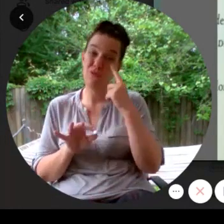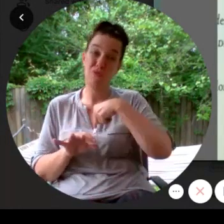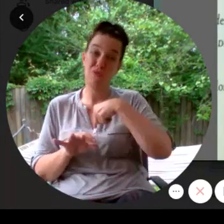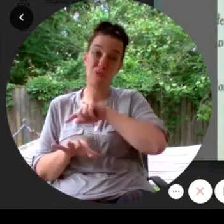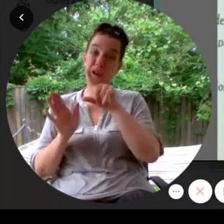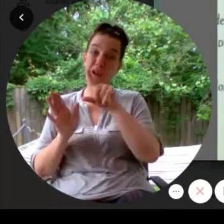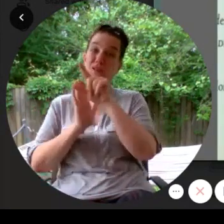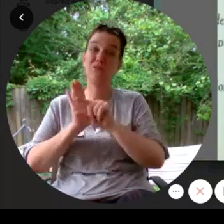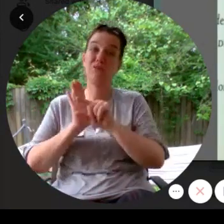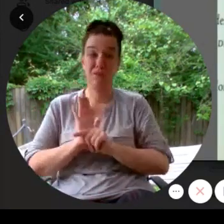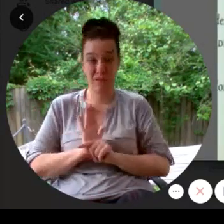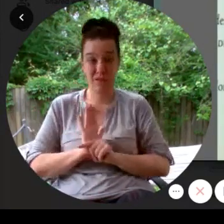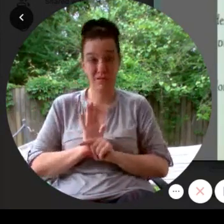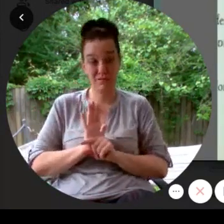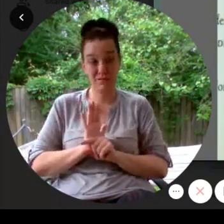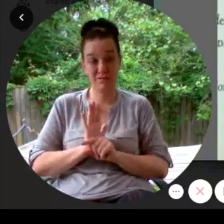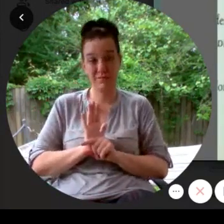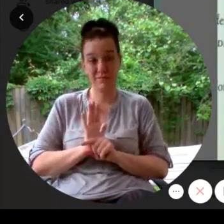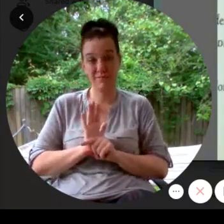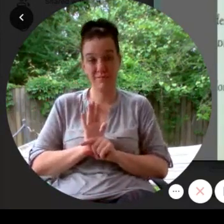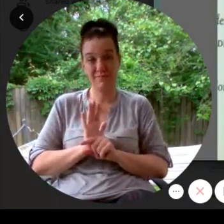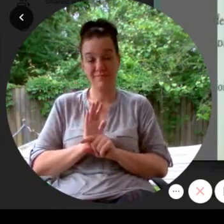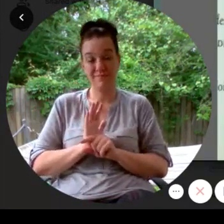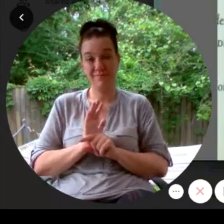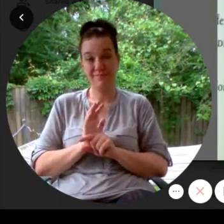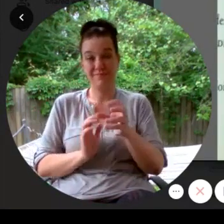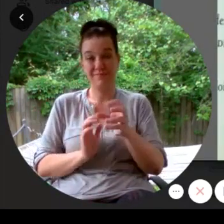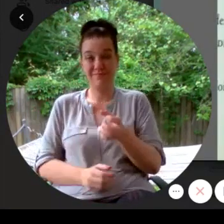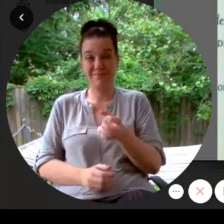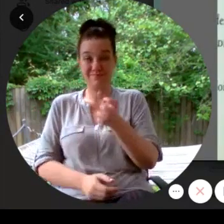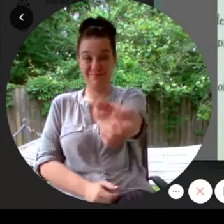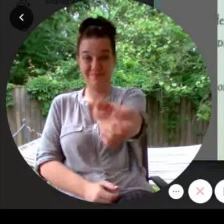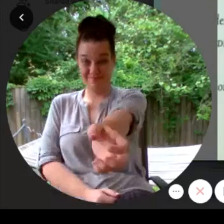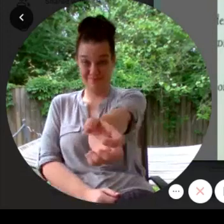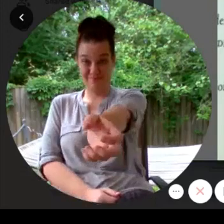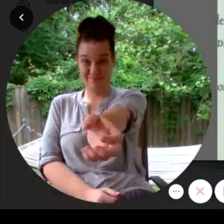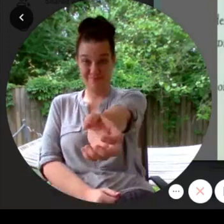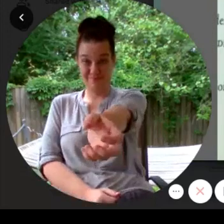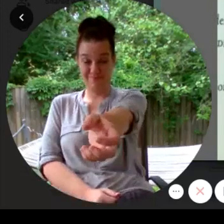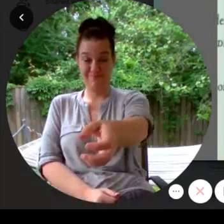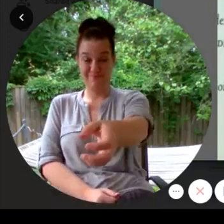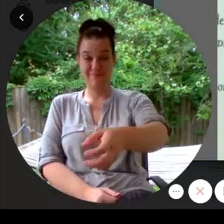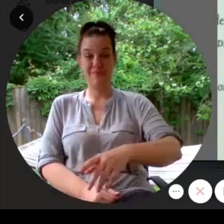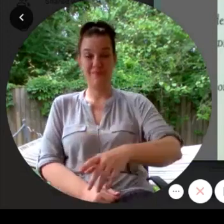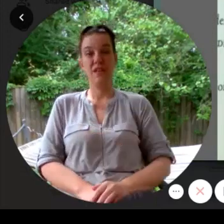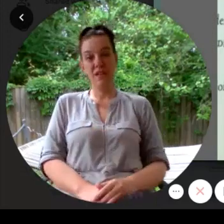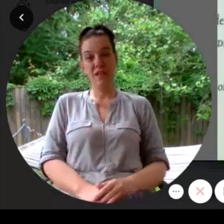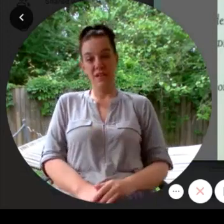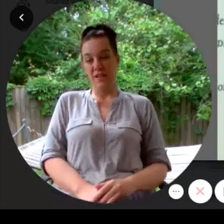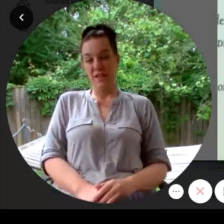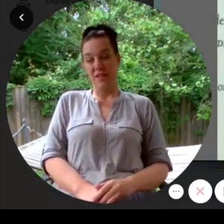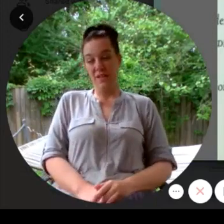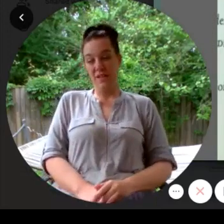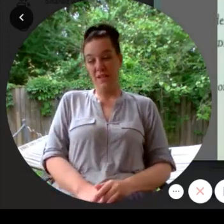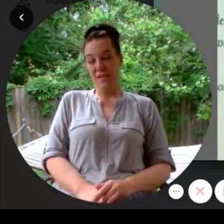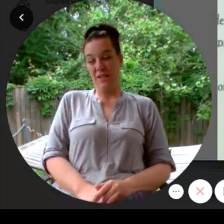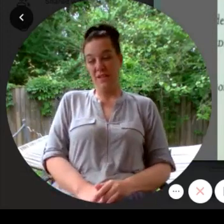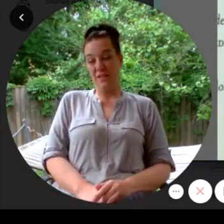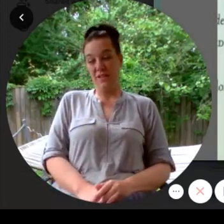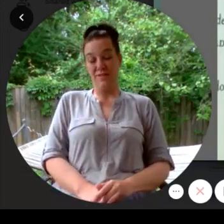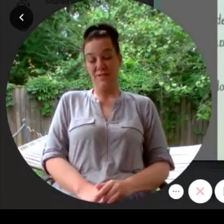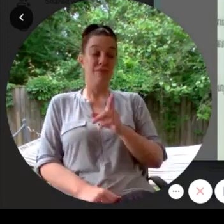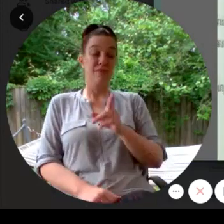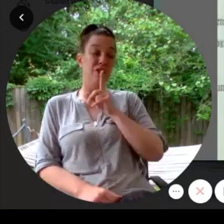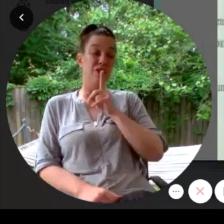grade. He thrust the thread toward the man. Sure, I guess, the